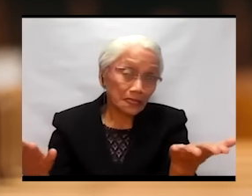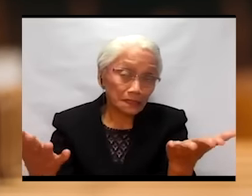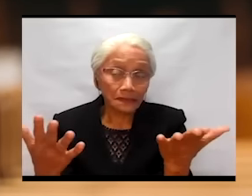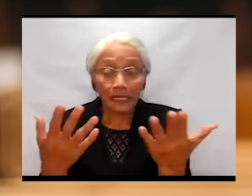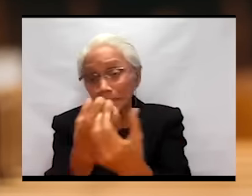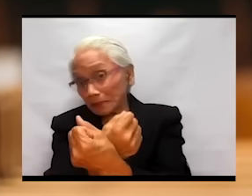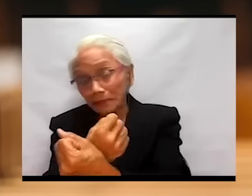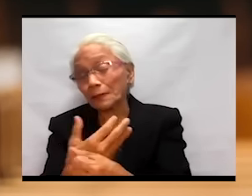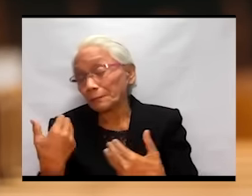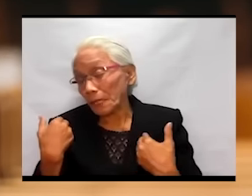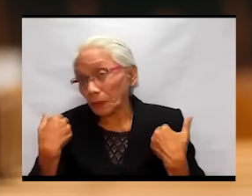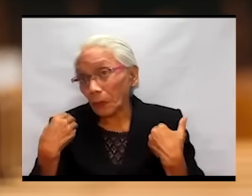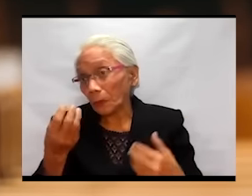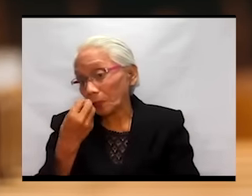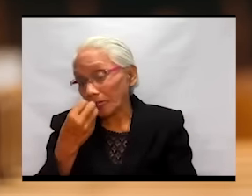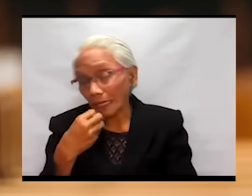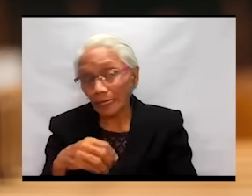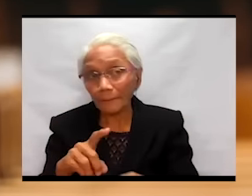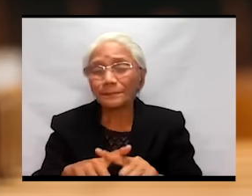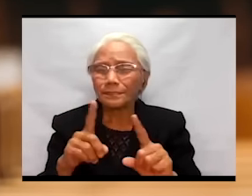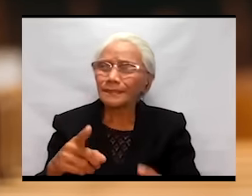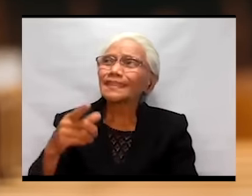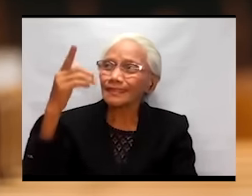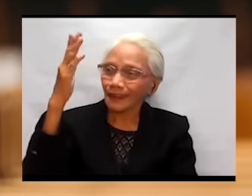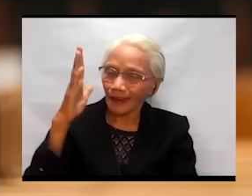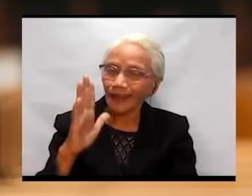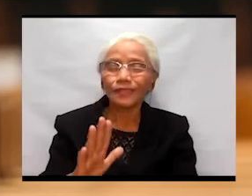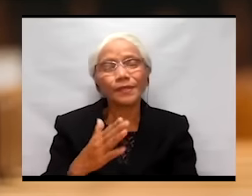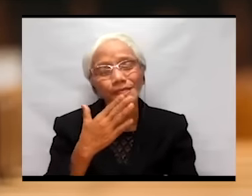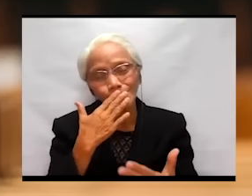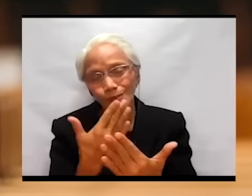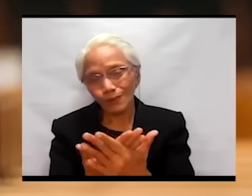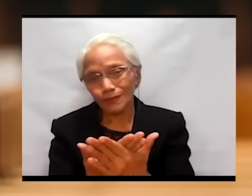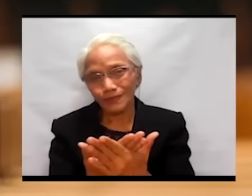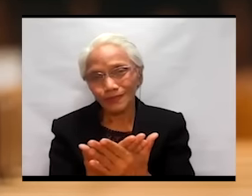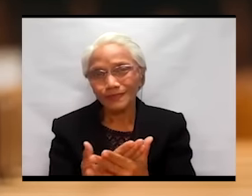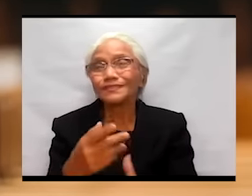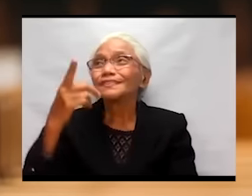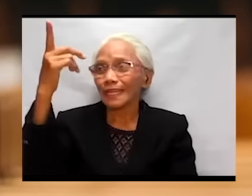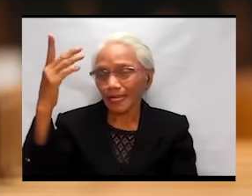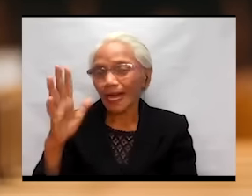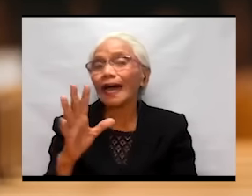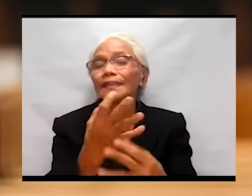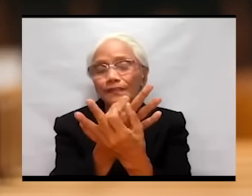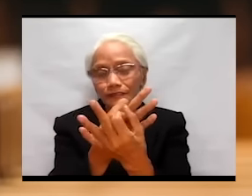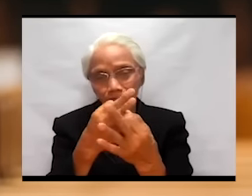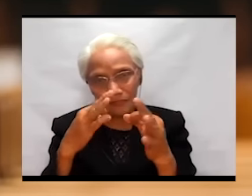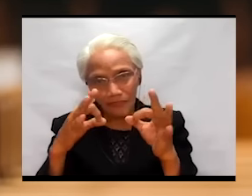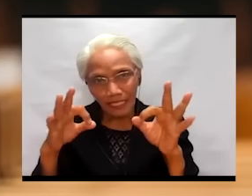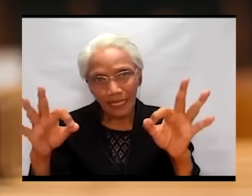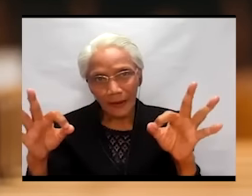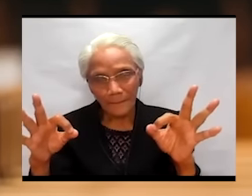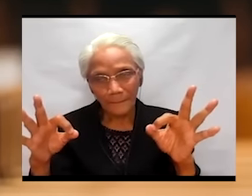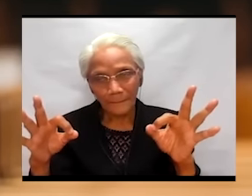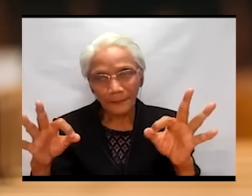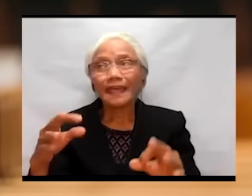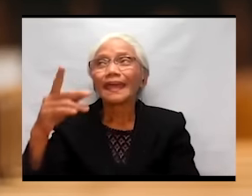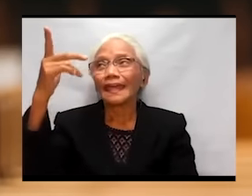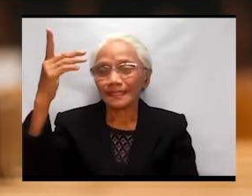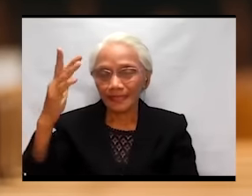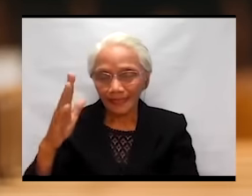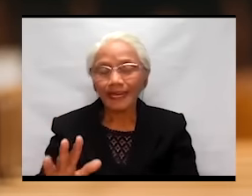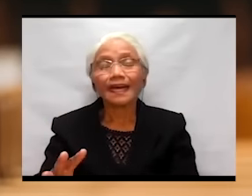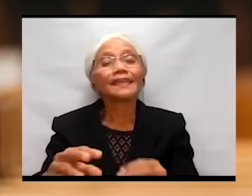God was good. The God of freedom. And God gave them manna and quail.